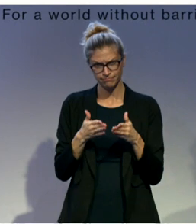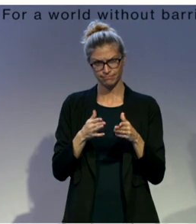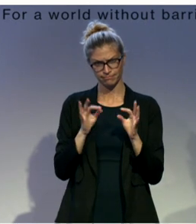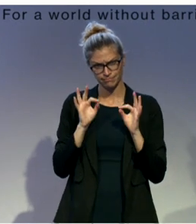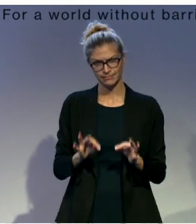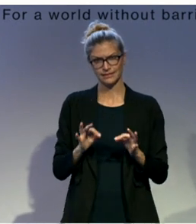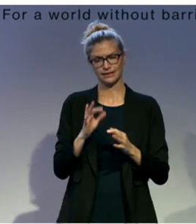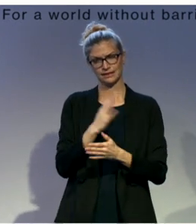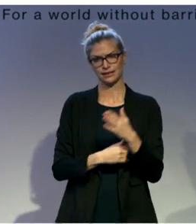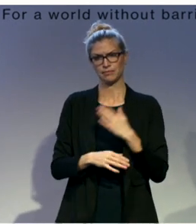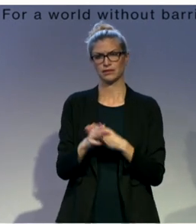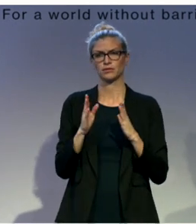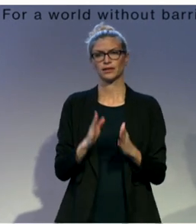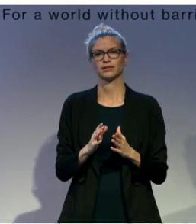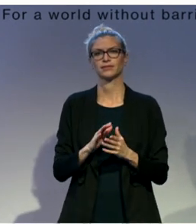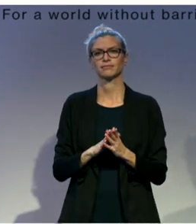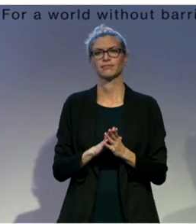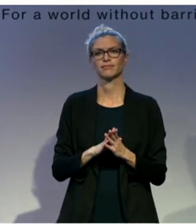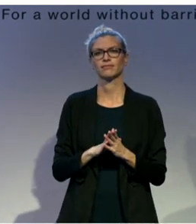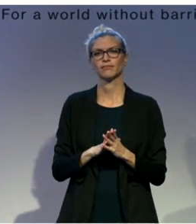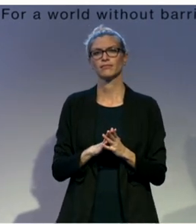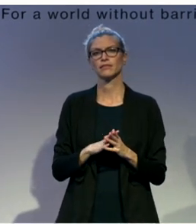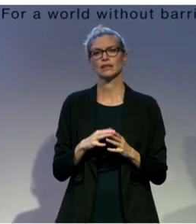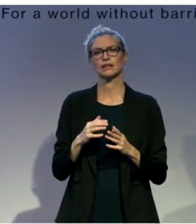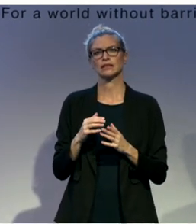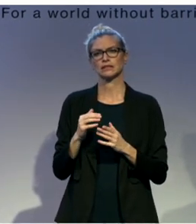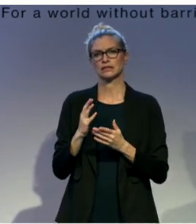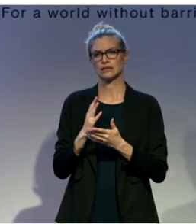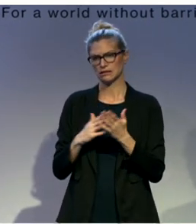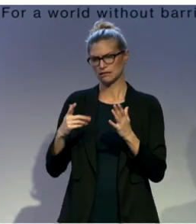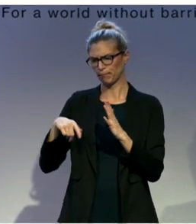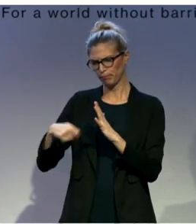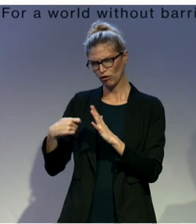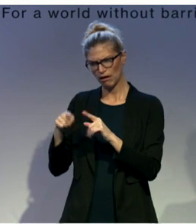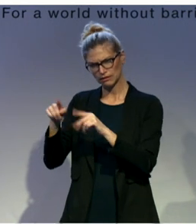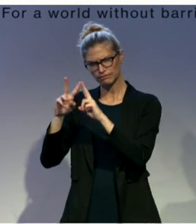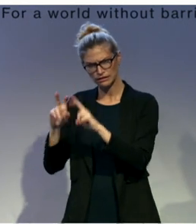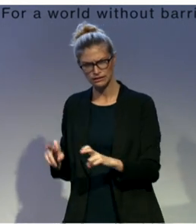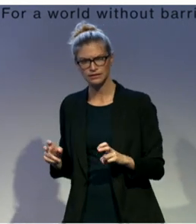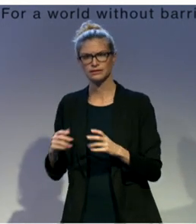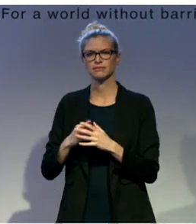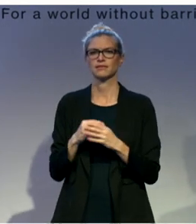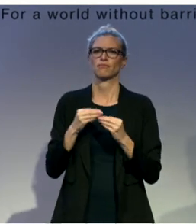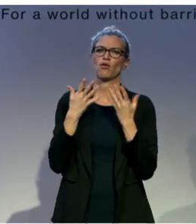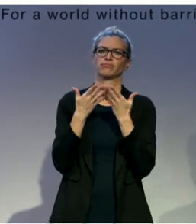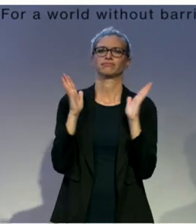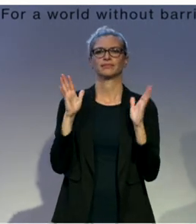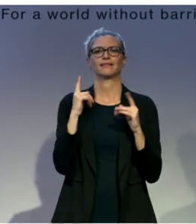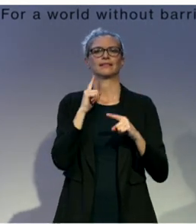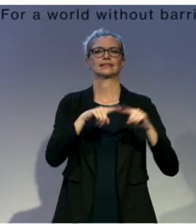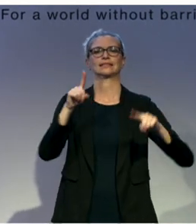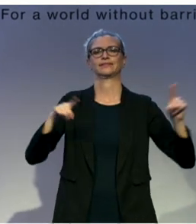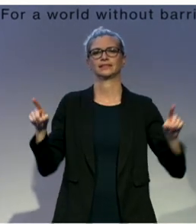standalone disability rights programming, but our broader electoral projects also integrate disability rights into their